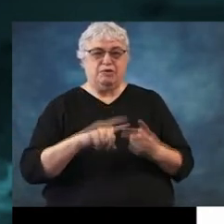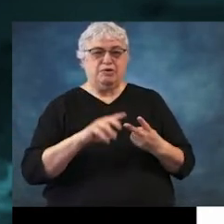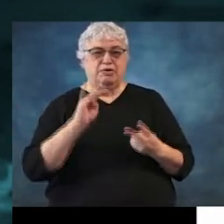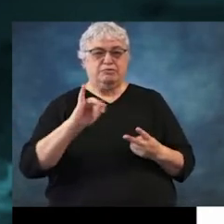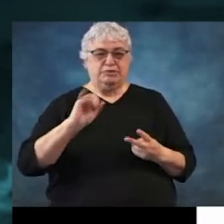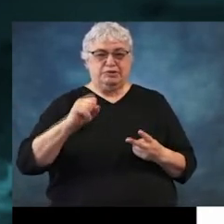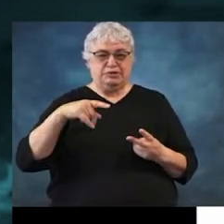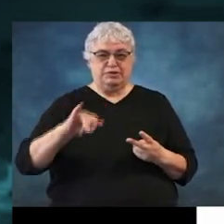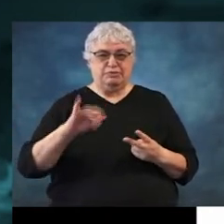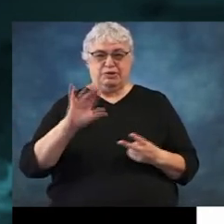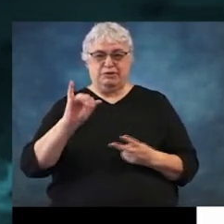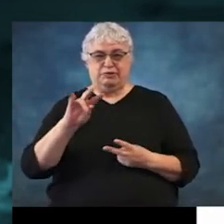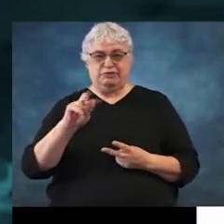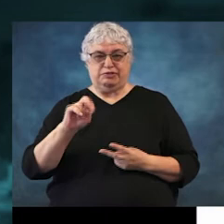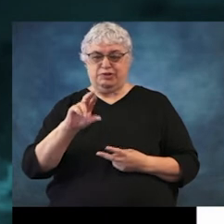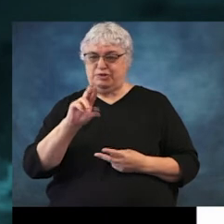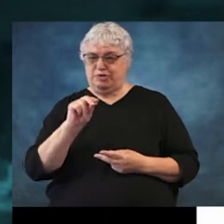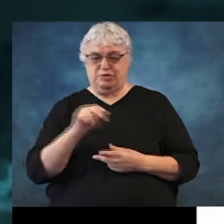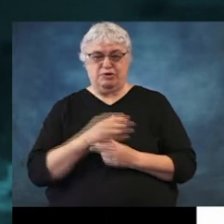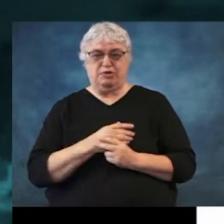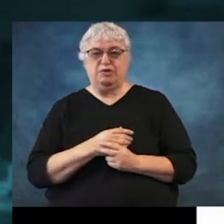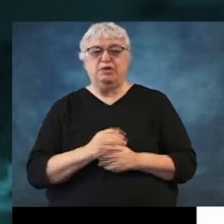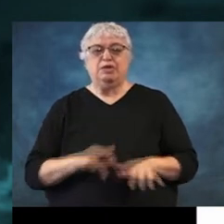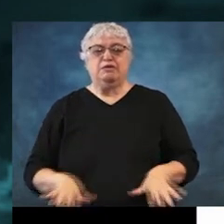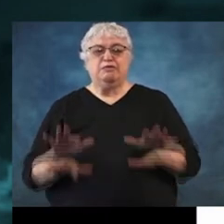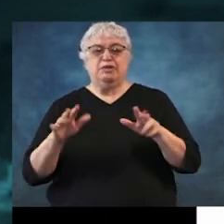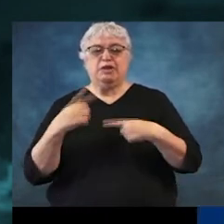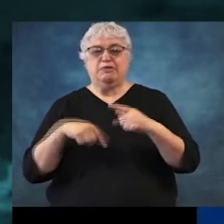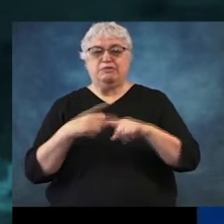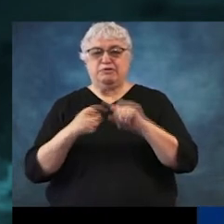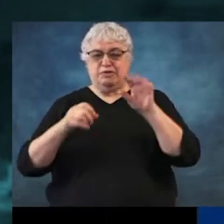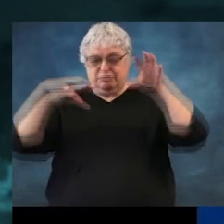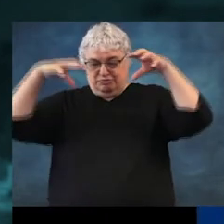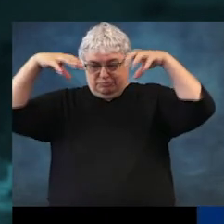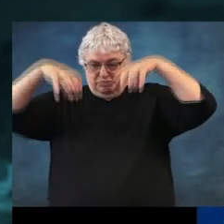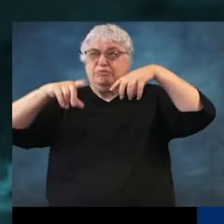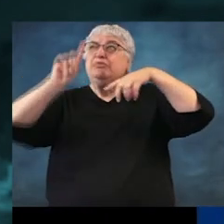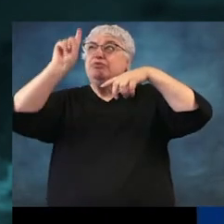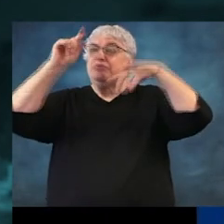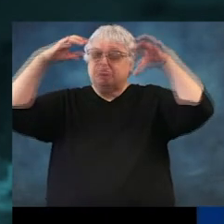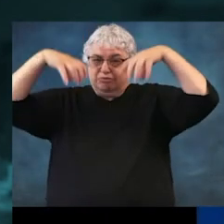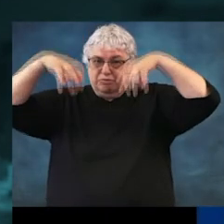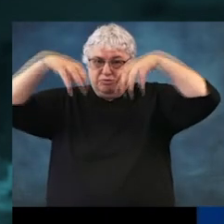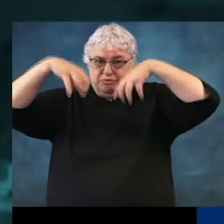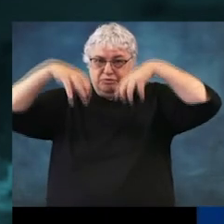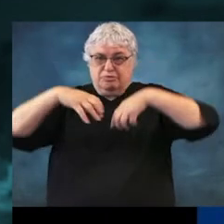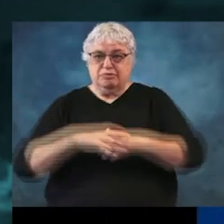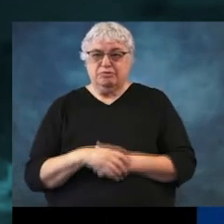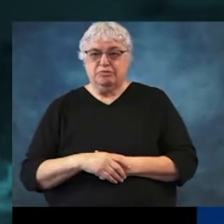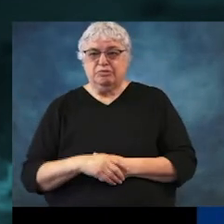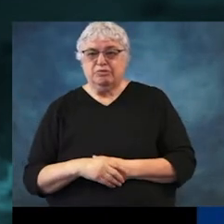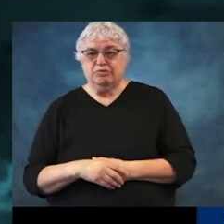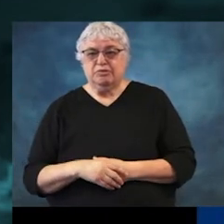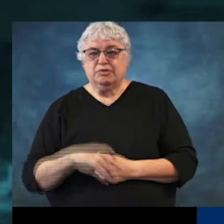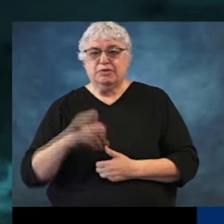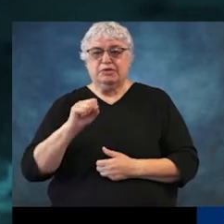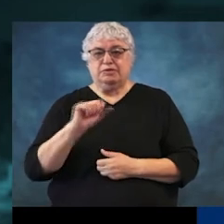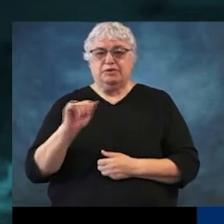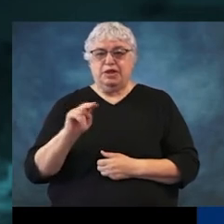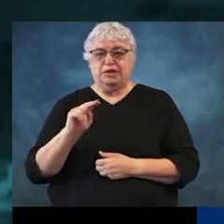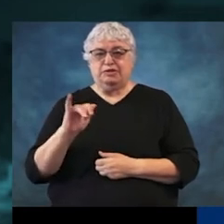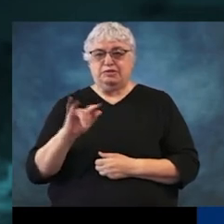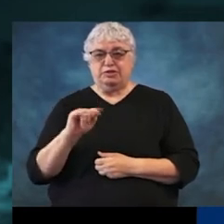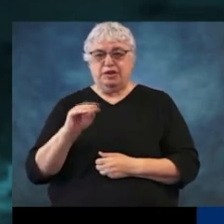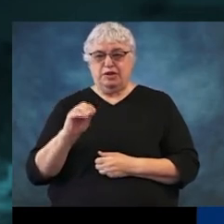Mississippi River. All of our flooding really comes from what falls directly on top of us. And then we take the San Jacinto River